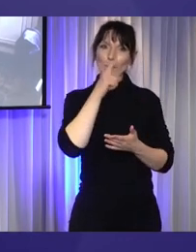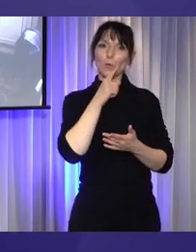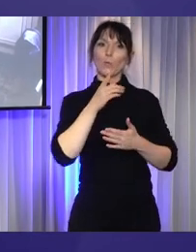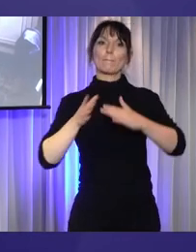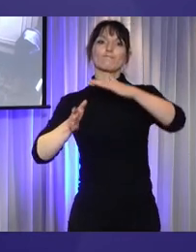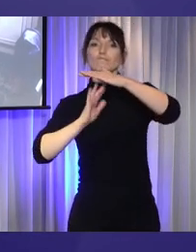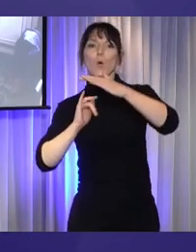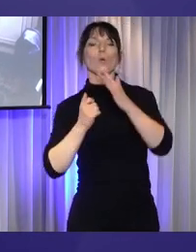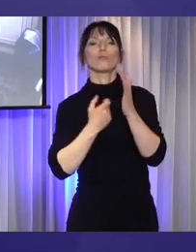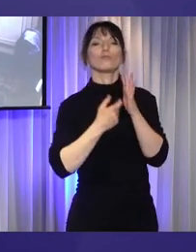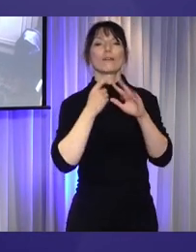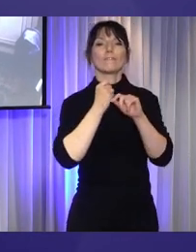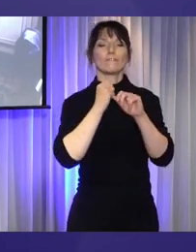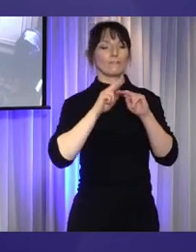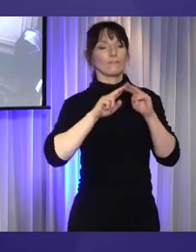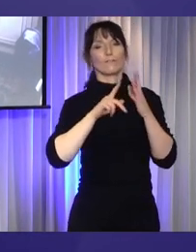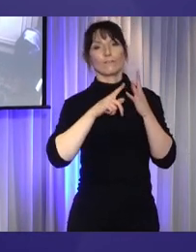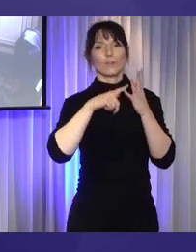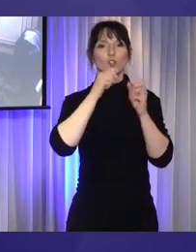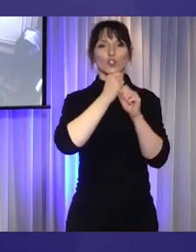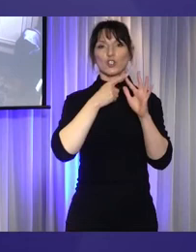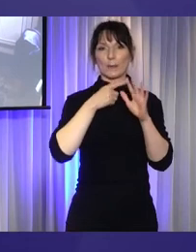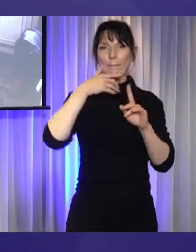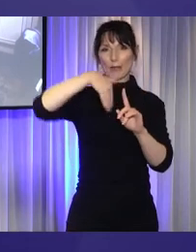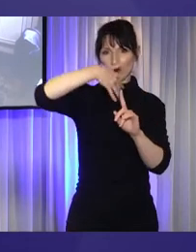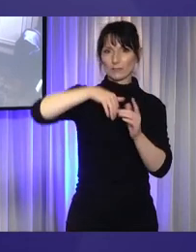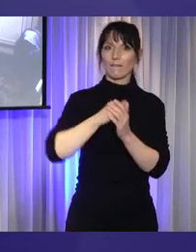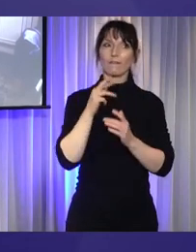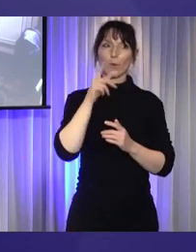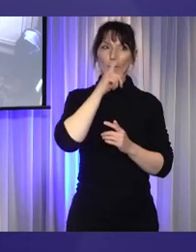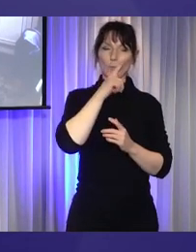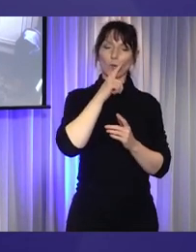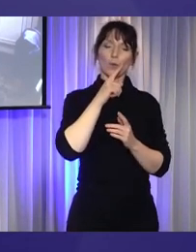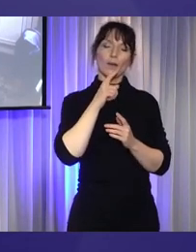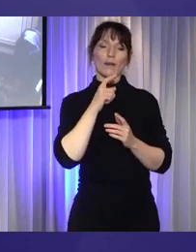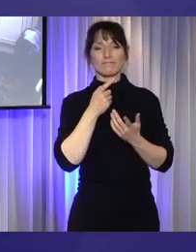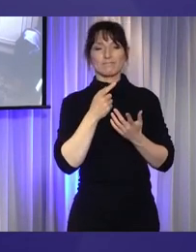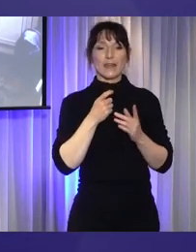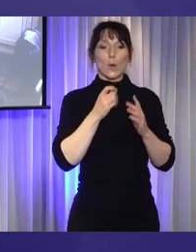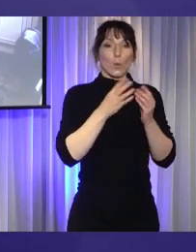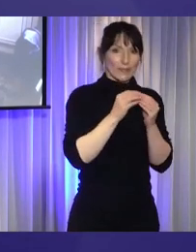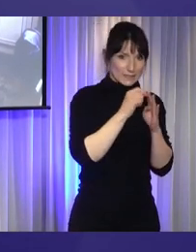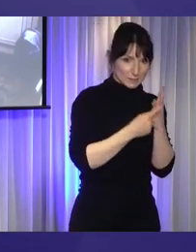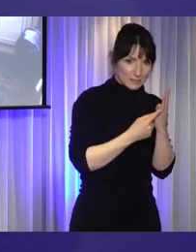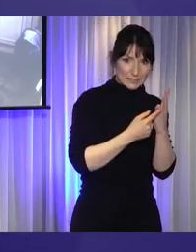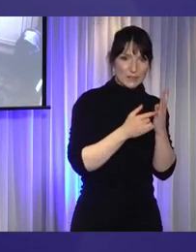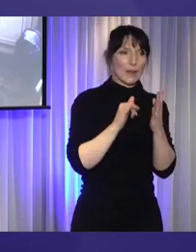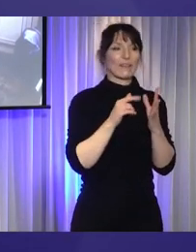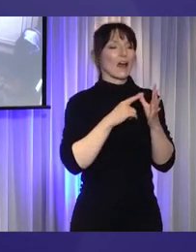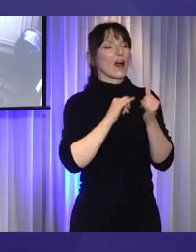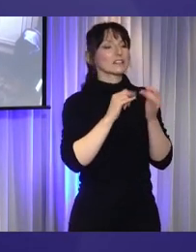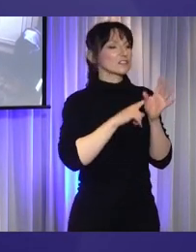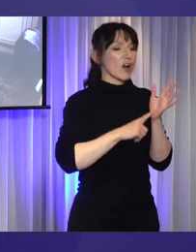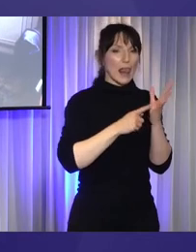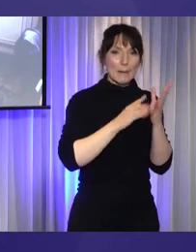refugee backgrounds. For people with disability who identify as culled, refugee, asylum seeker, and those on protection